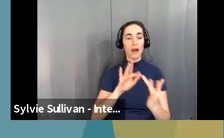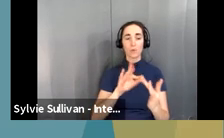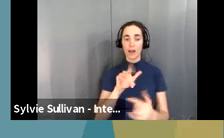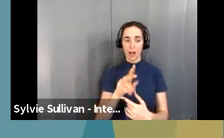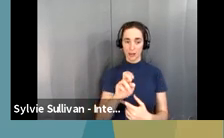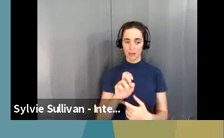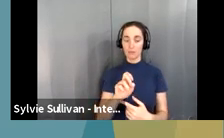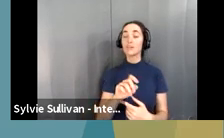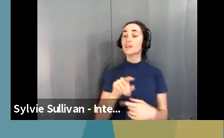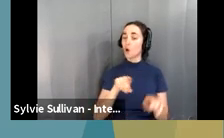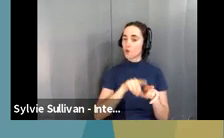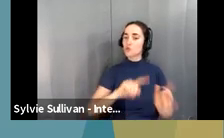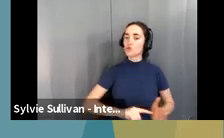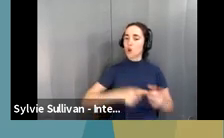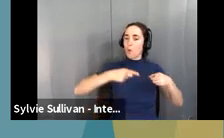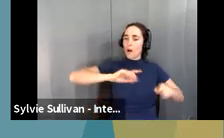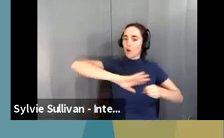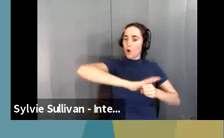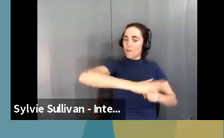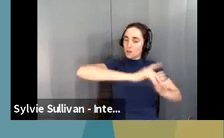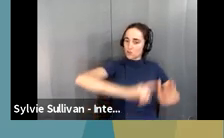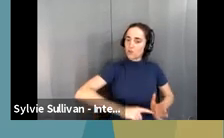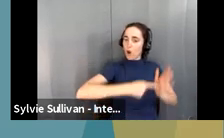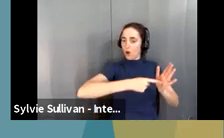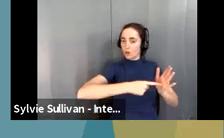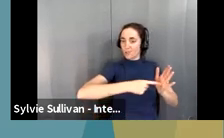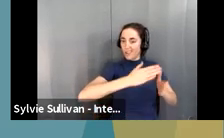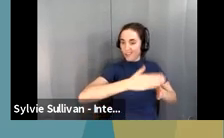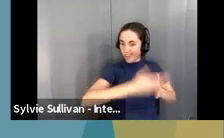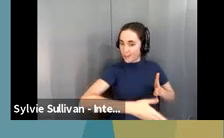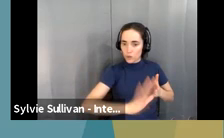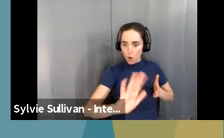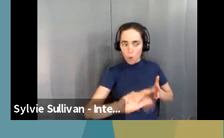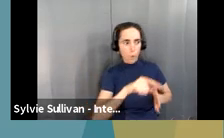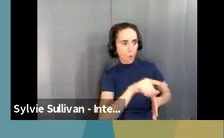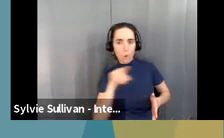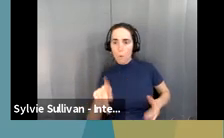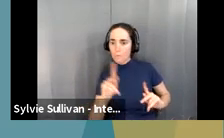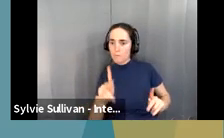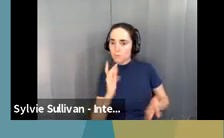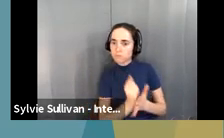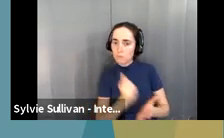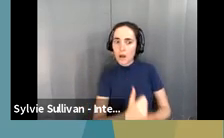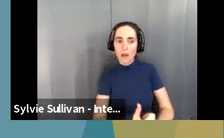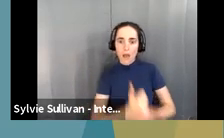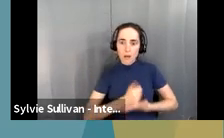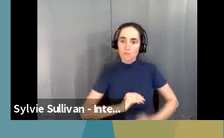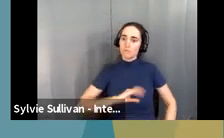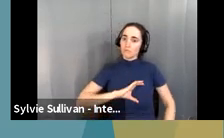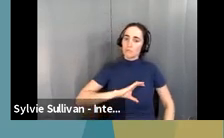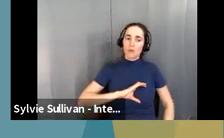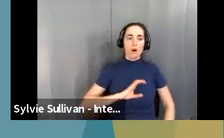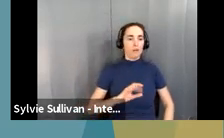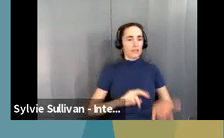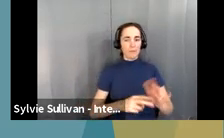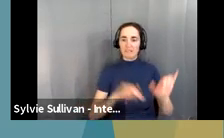the pandemic. Um, but what we are doing is we're seeing that these lines are really assisting and helping people. And